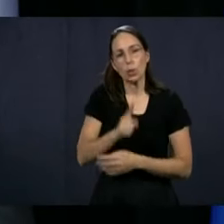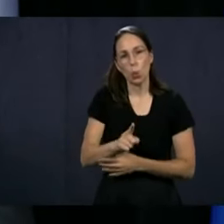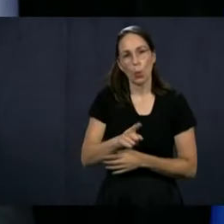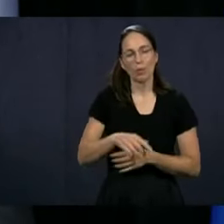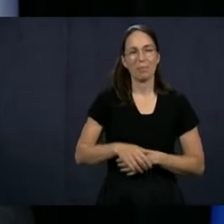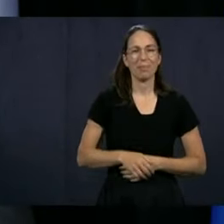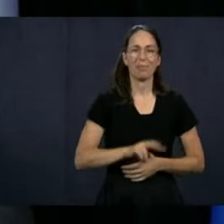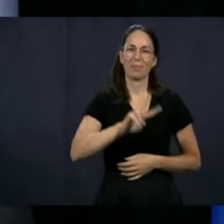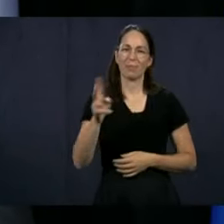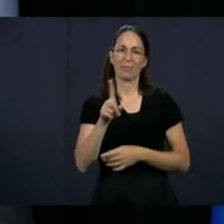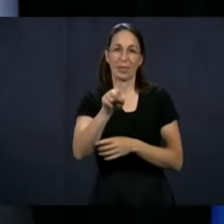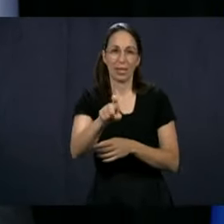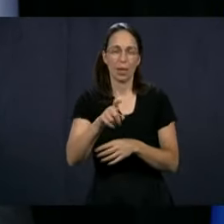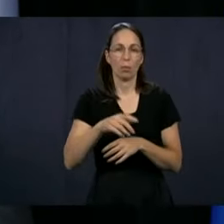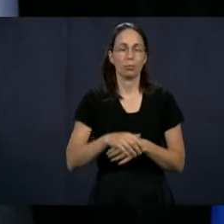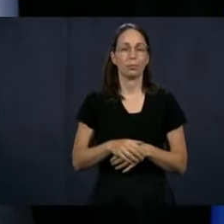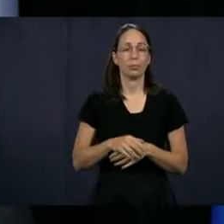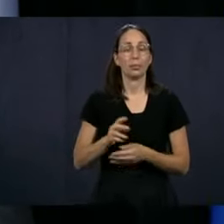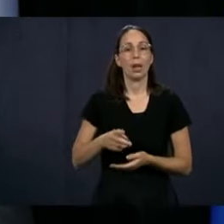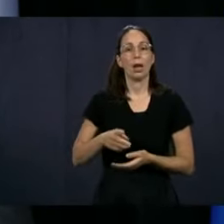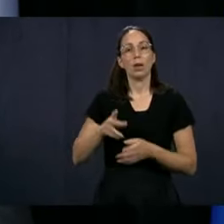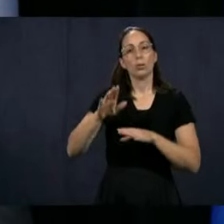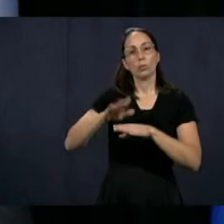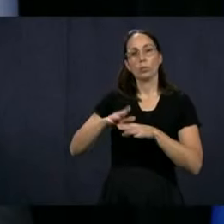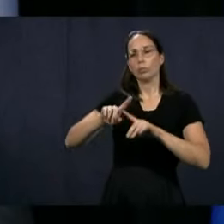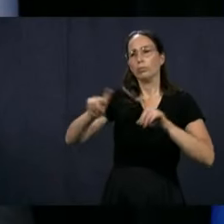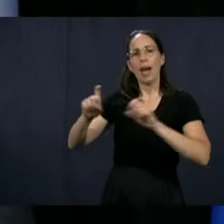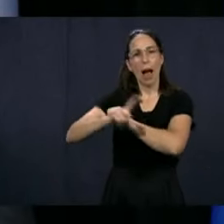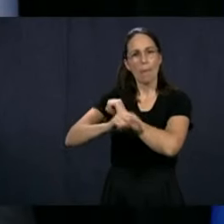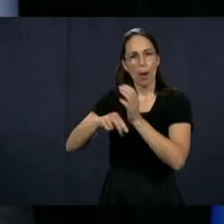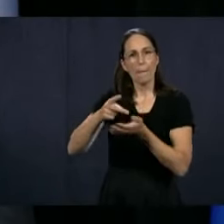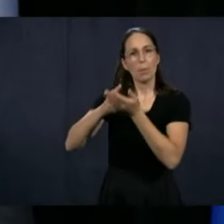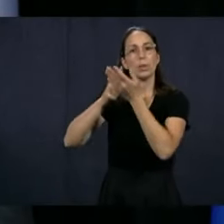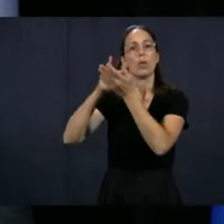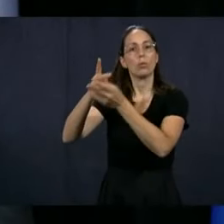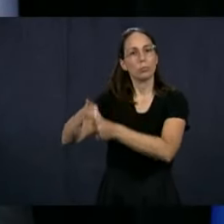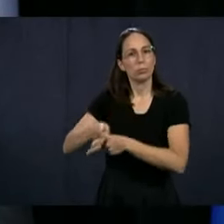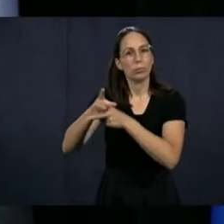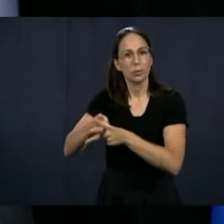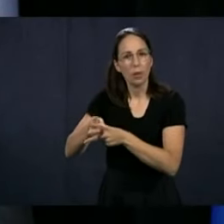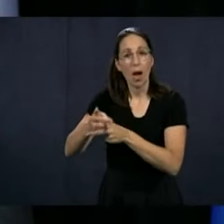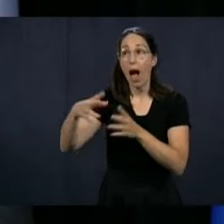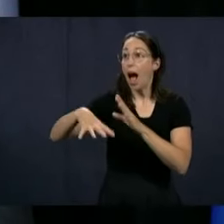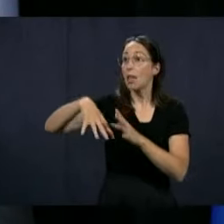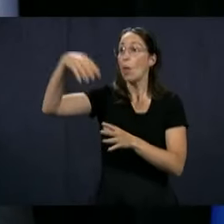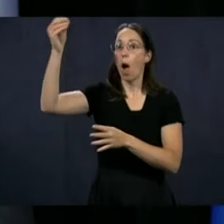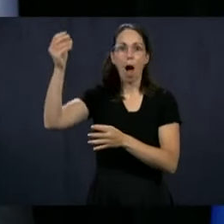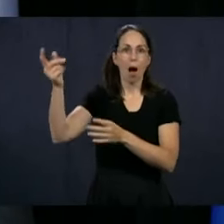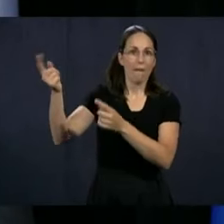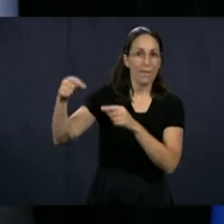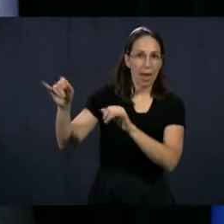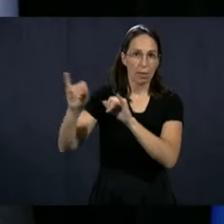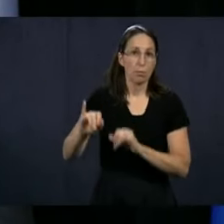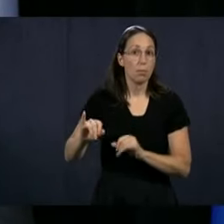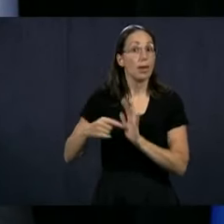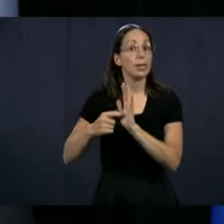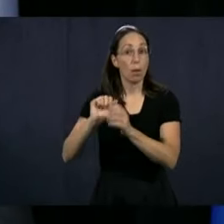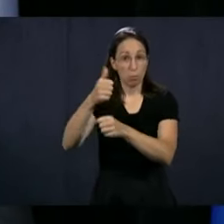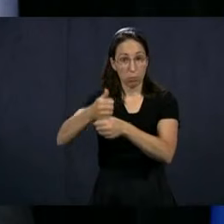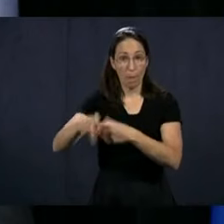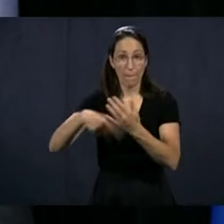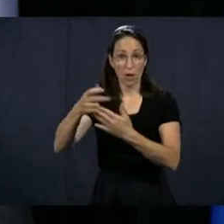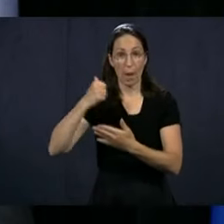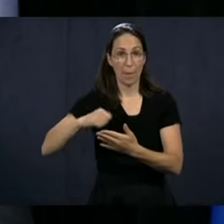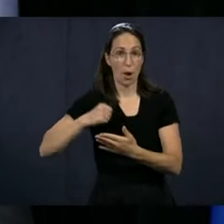And, Mr. Barrette, about orderlies from other